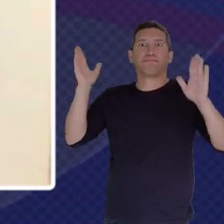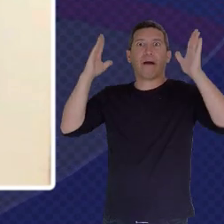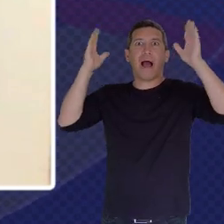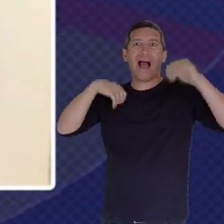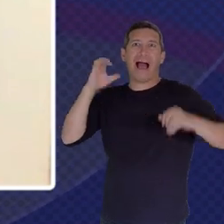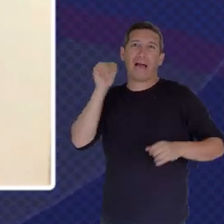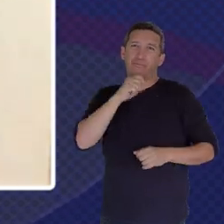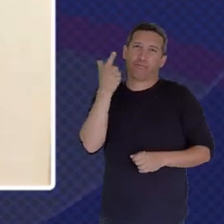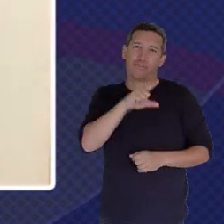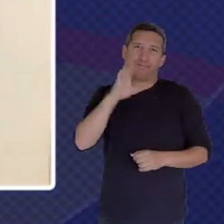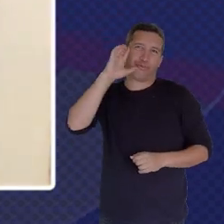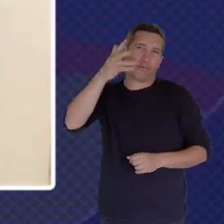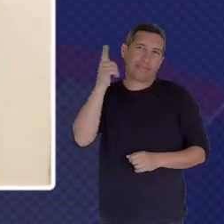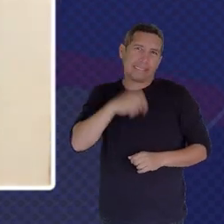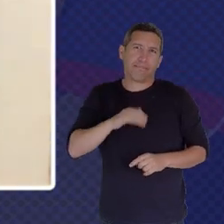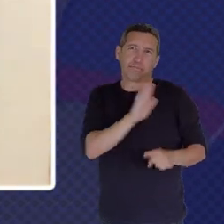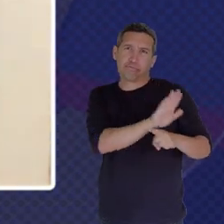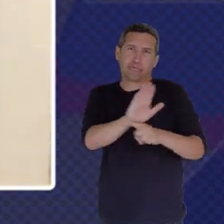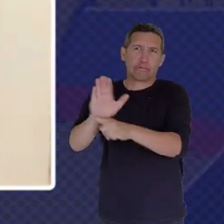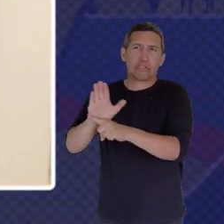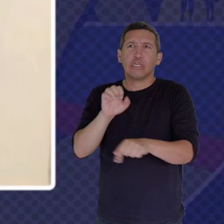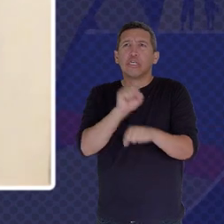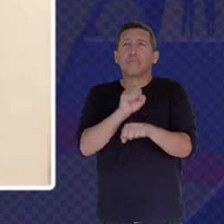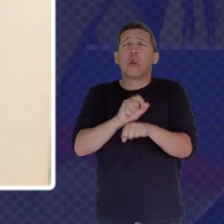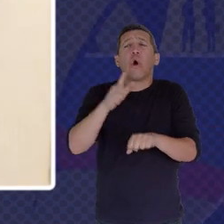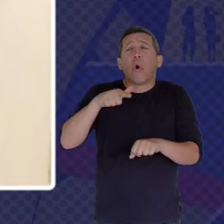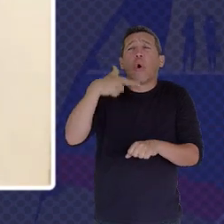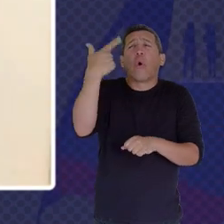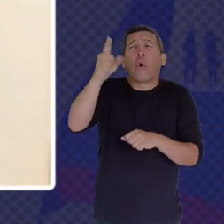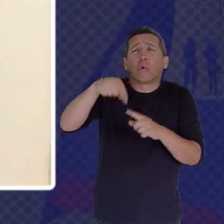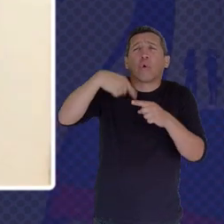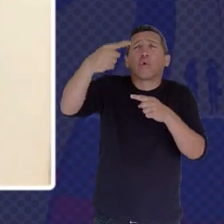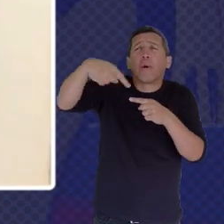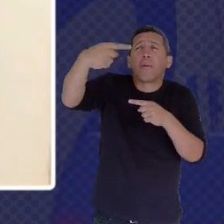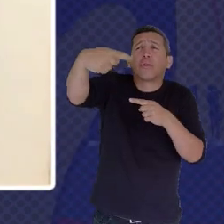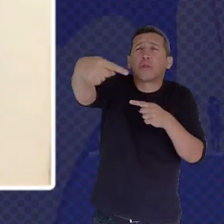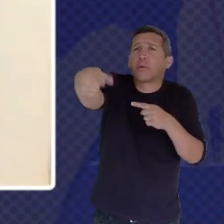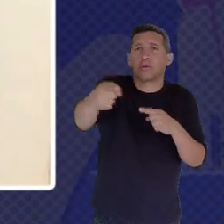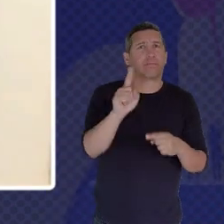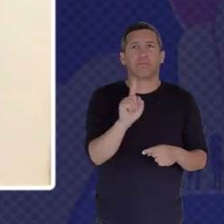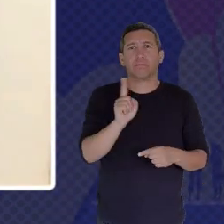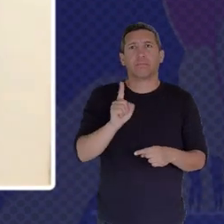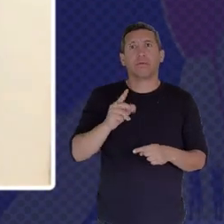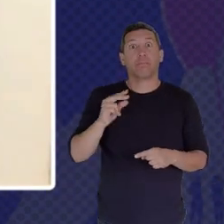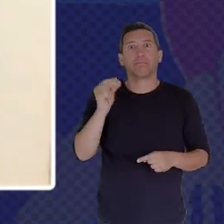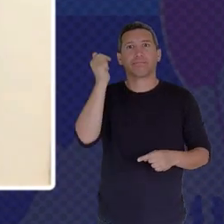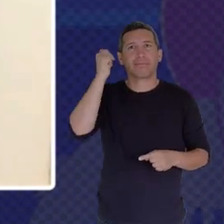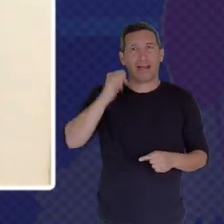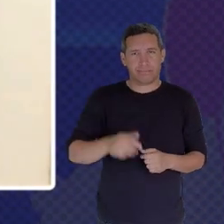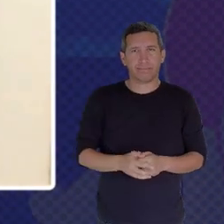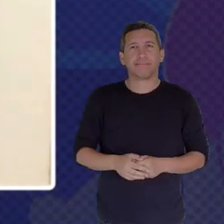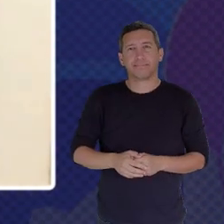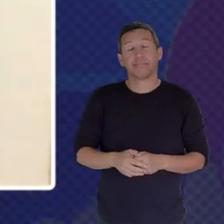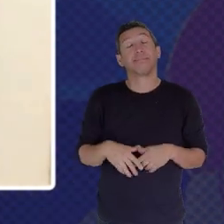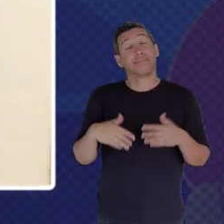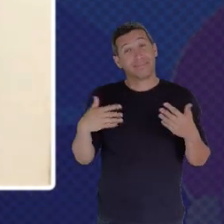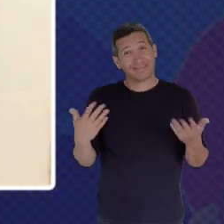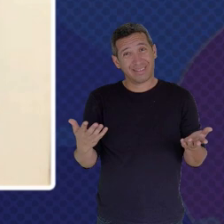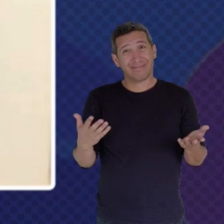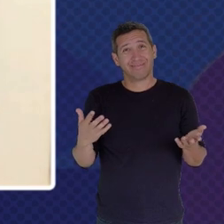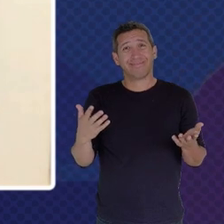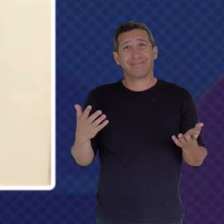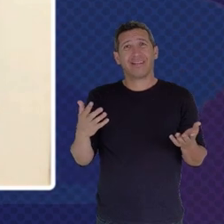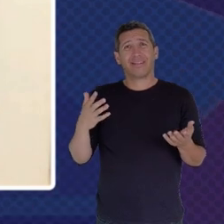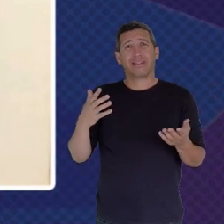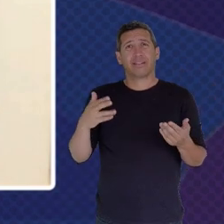Till The Next Day Or The Next Week To Get Things Done And With The Nature Of Government